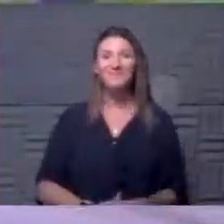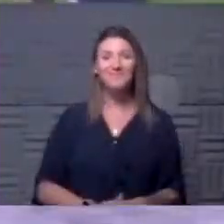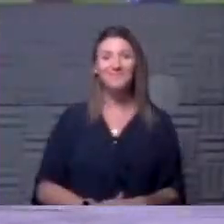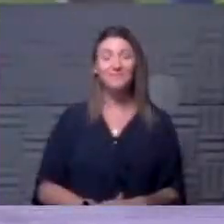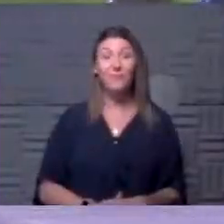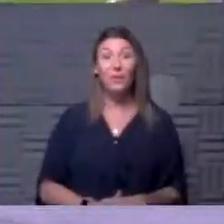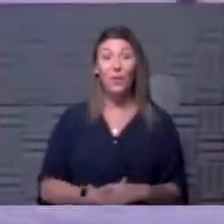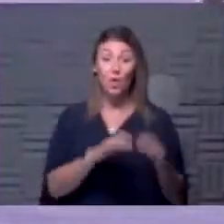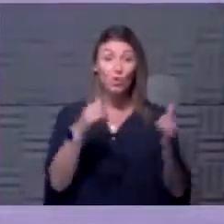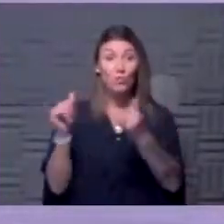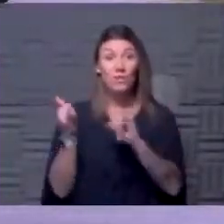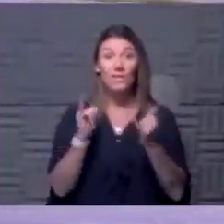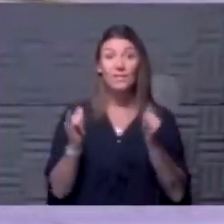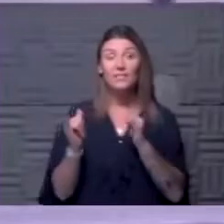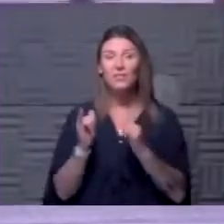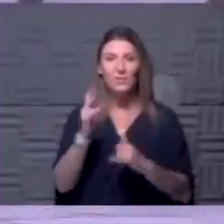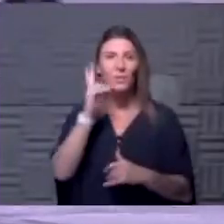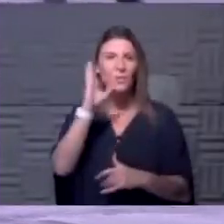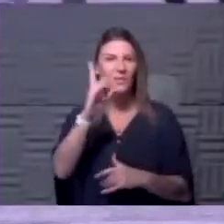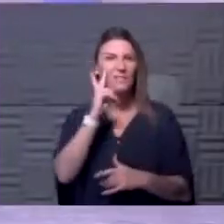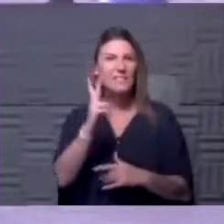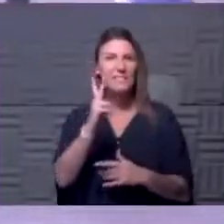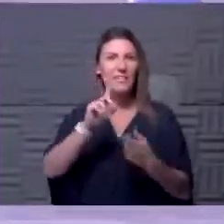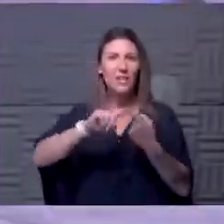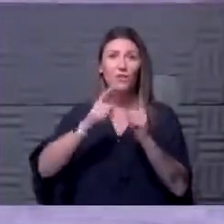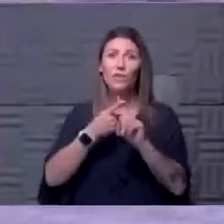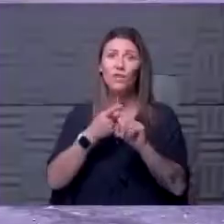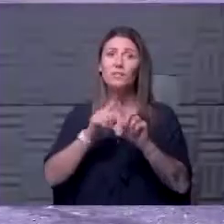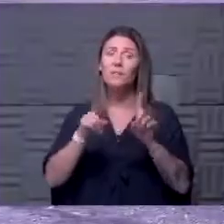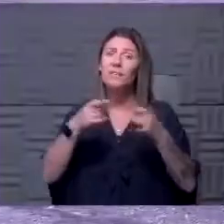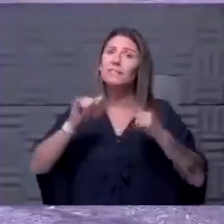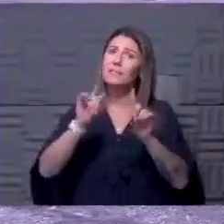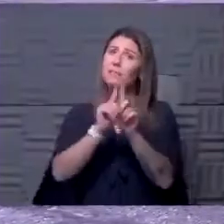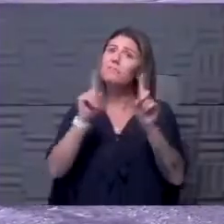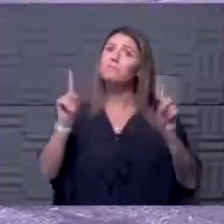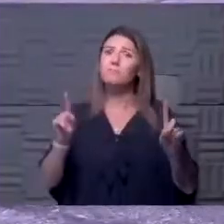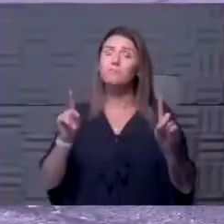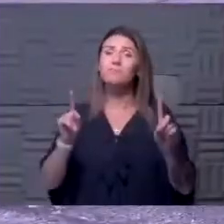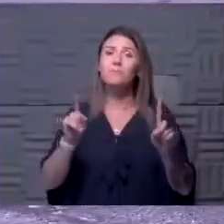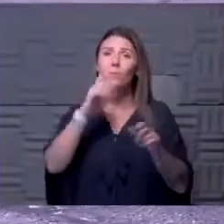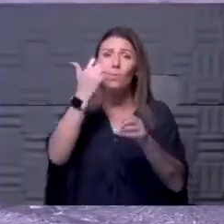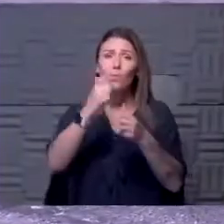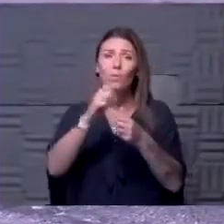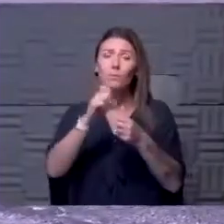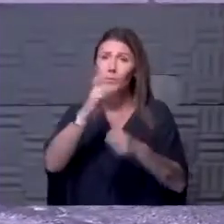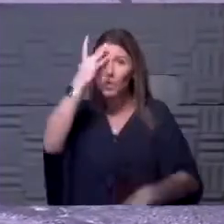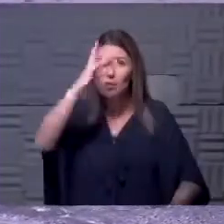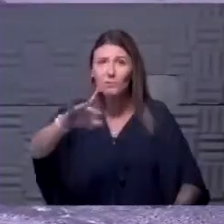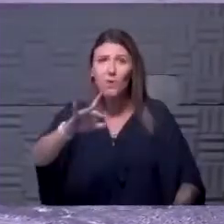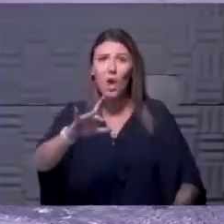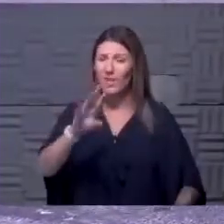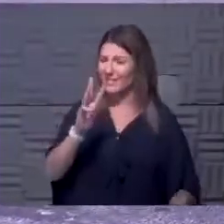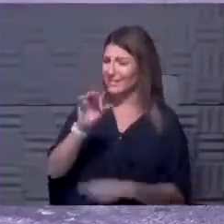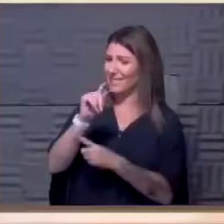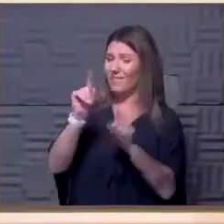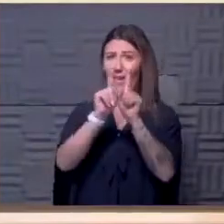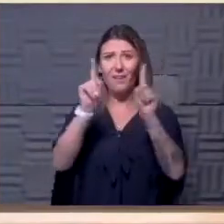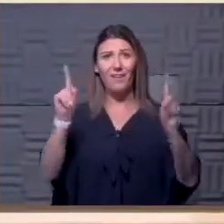At recess, you'll see your friends, but still keep your distance. Remember, it's smart to stay six feet apart.